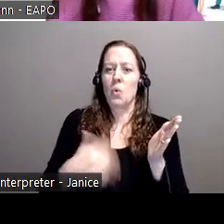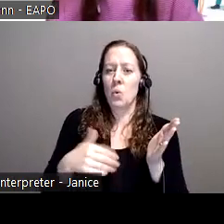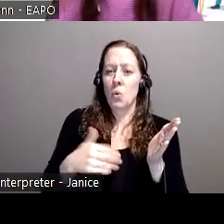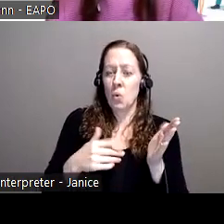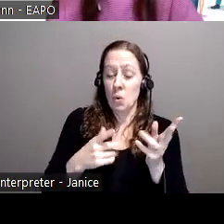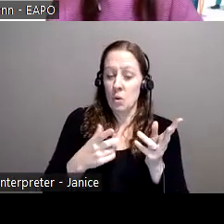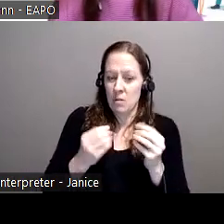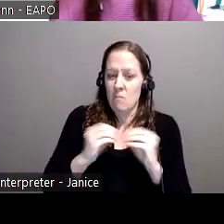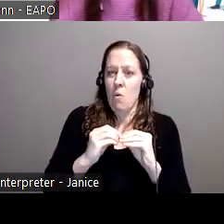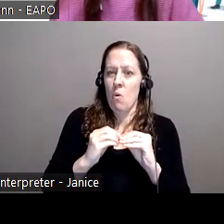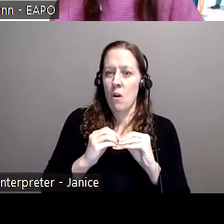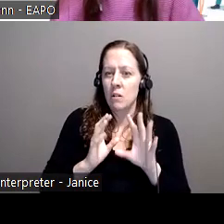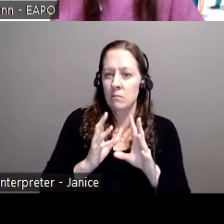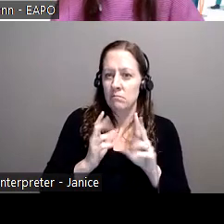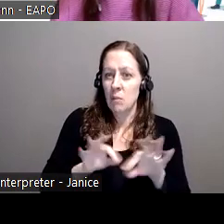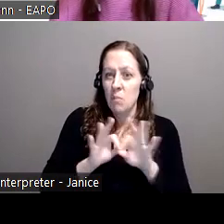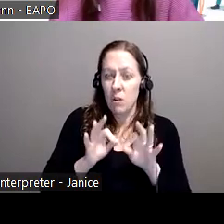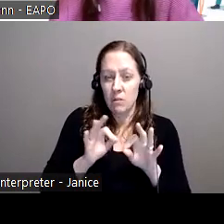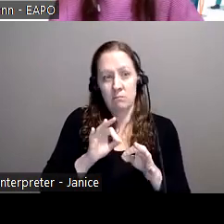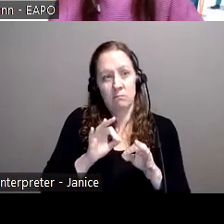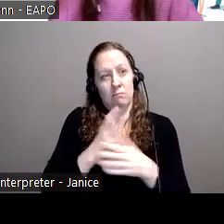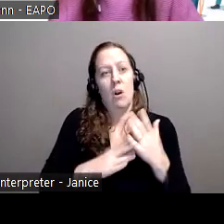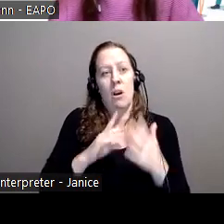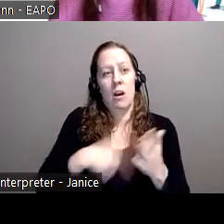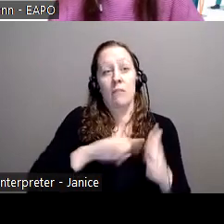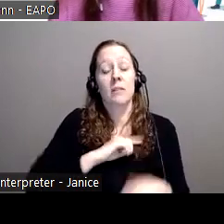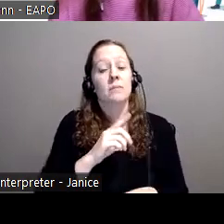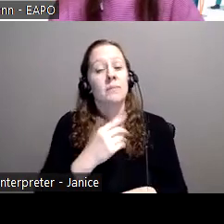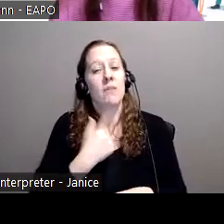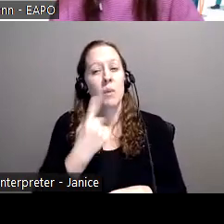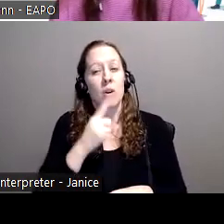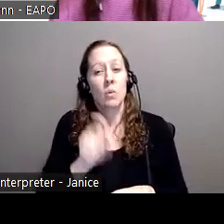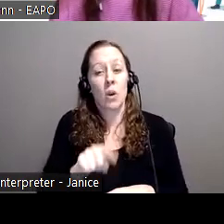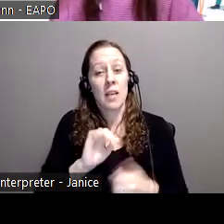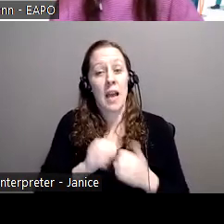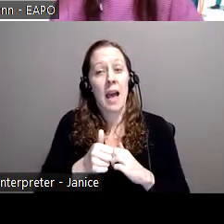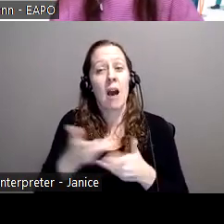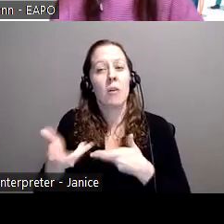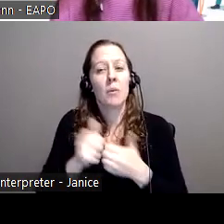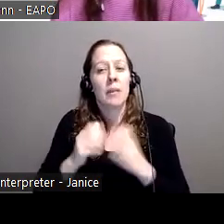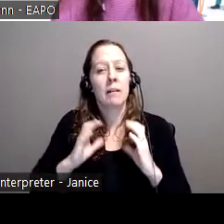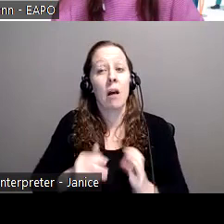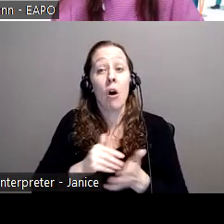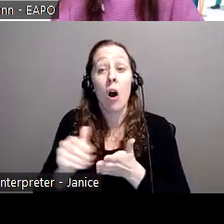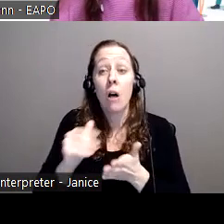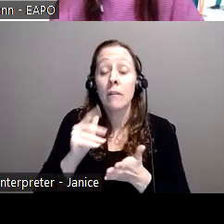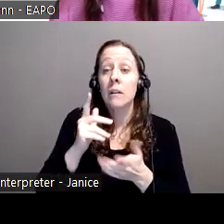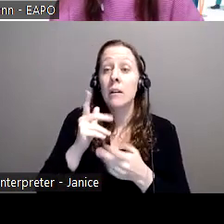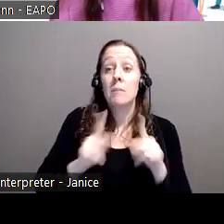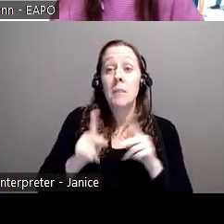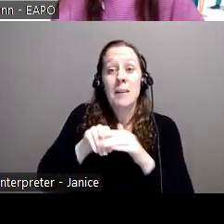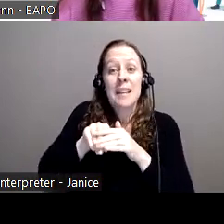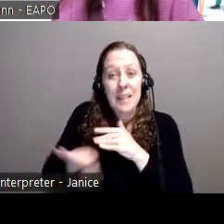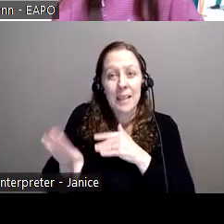really good question here around, um, you know, speaking with clients, we often have home care workers that are going into homes and they see